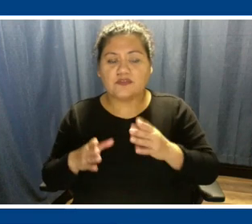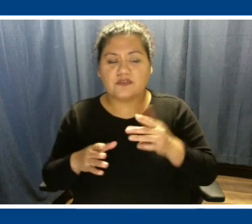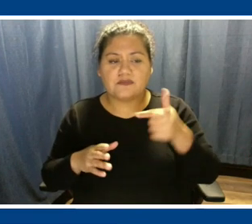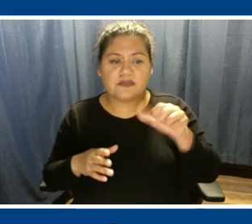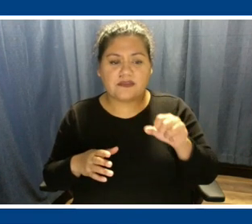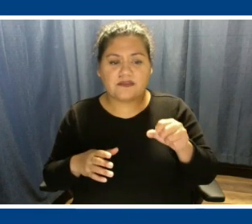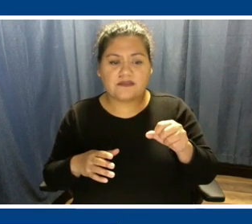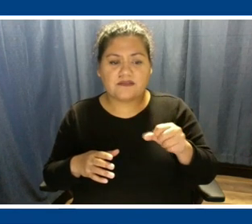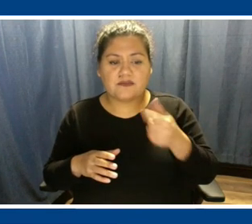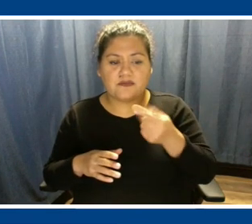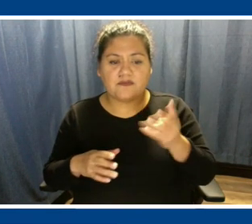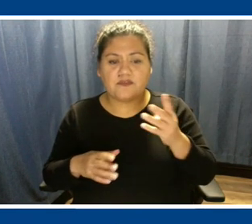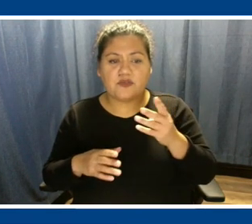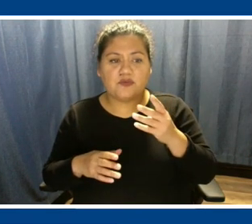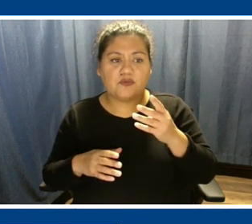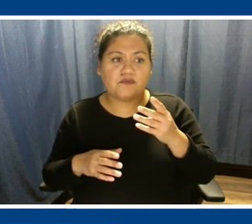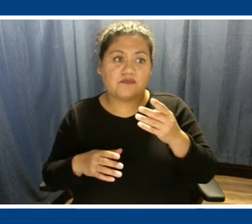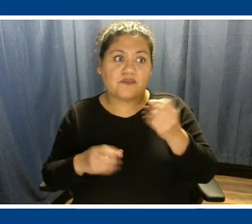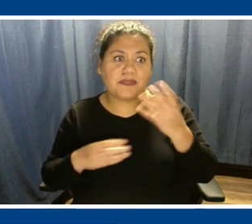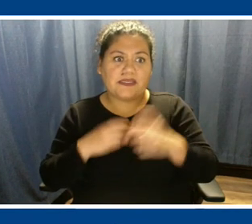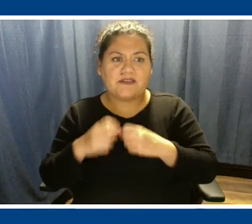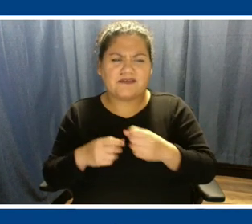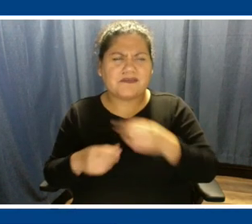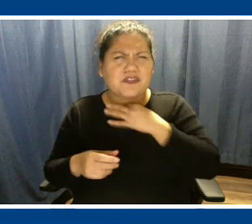just curious why now.